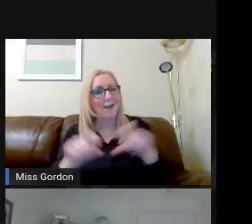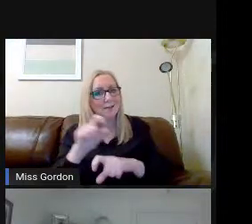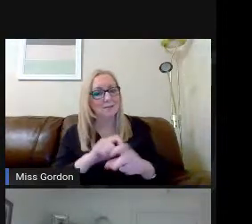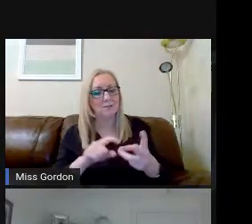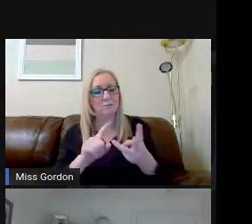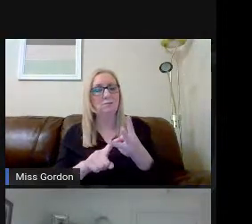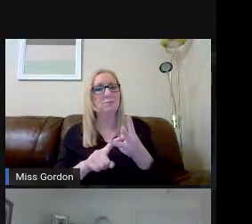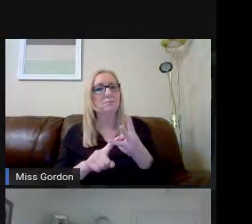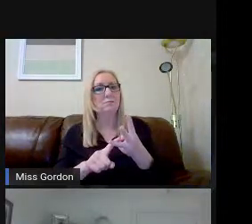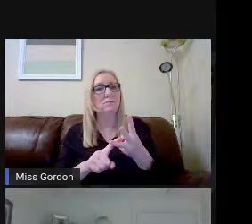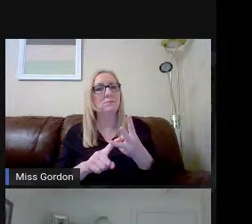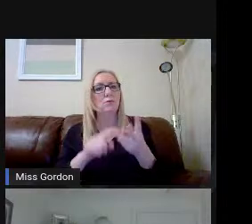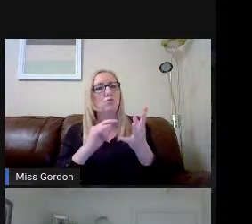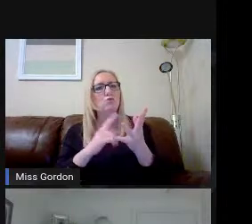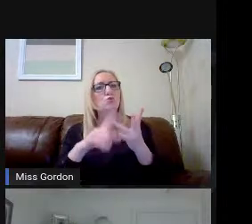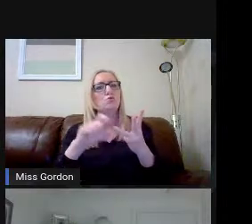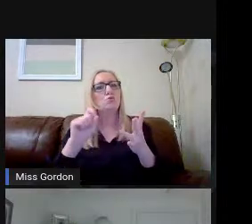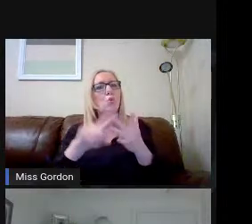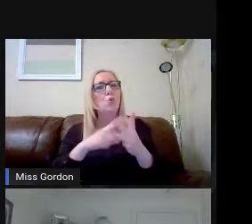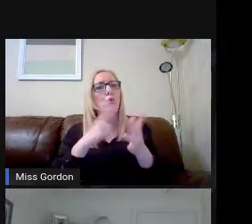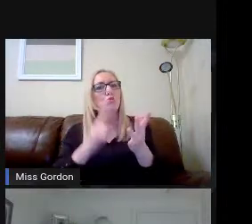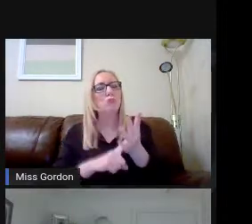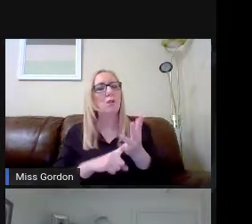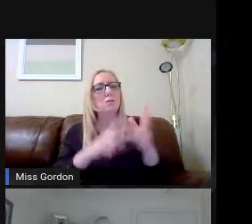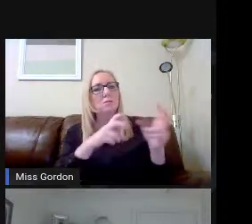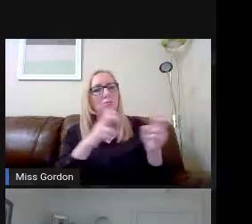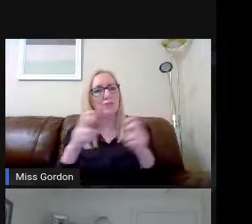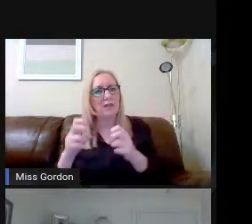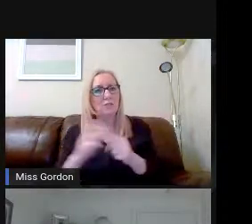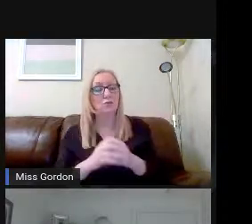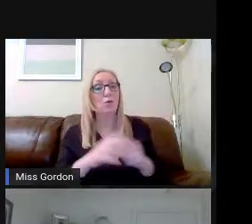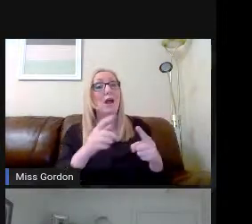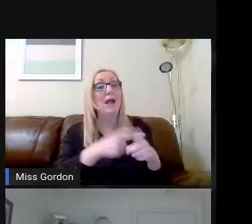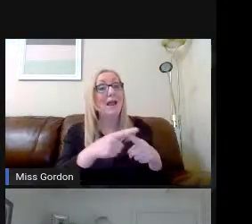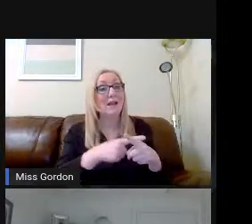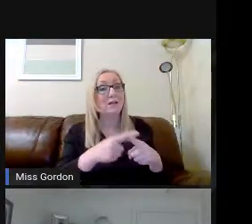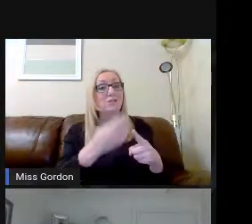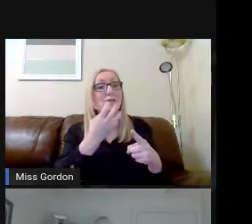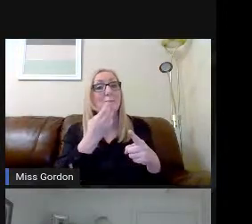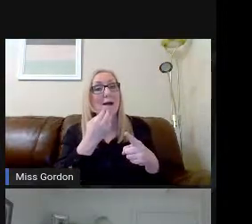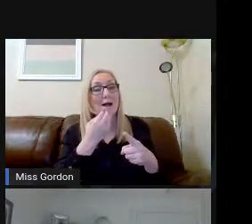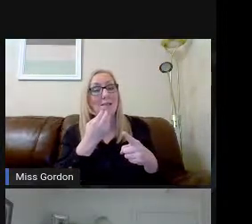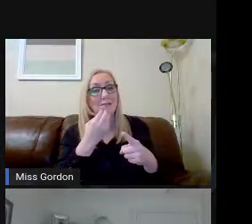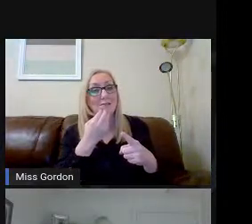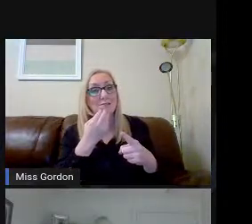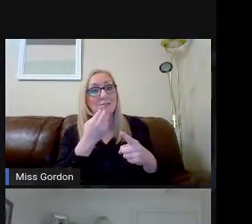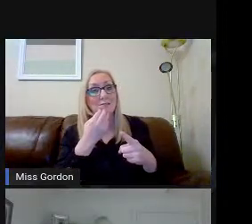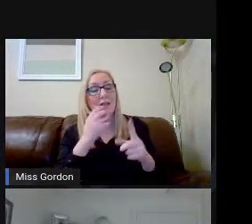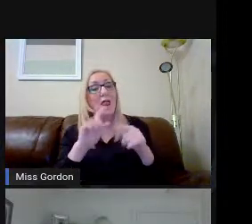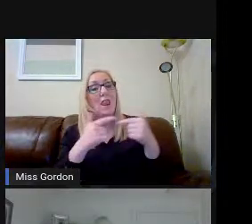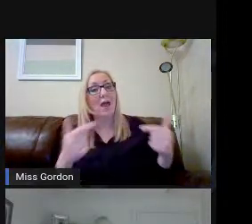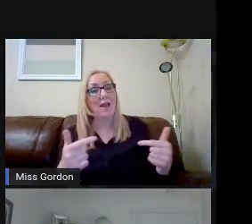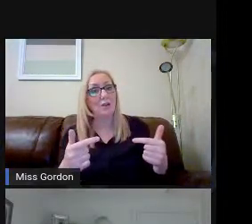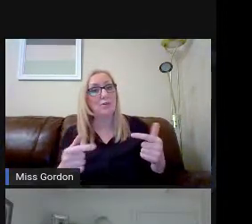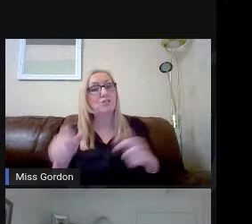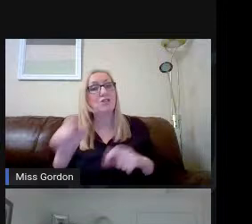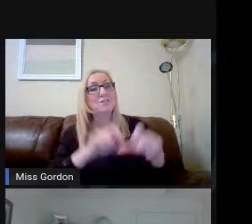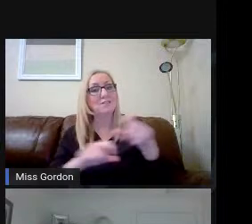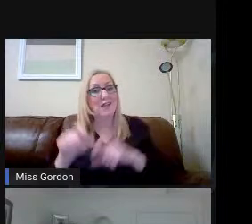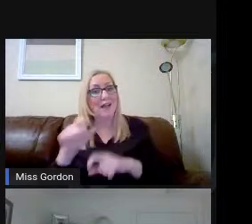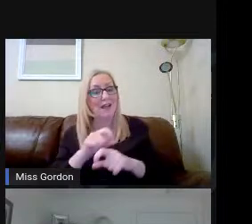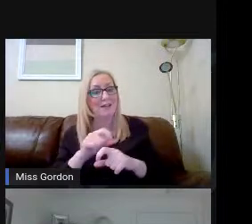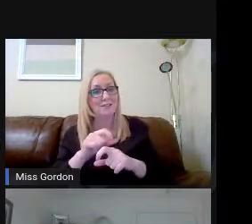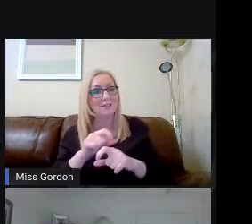subject. So English, maths, a language, a science, and a social subject account for